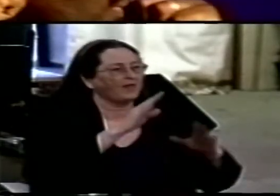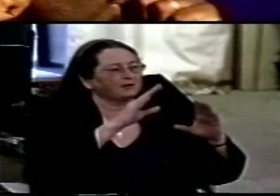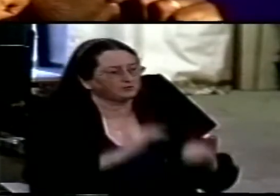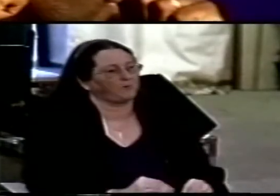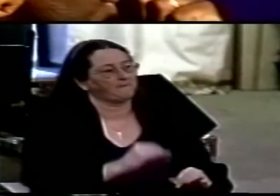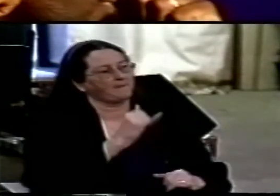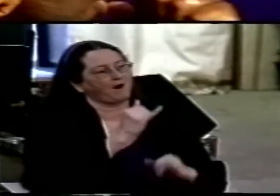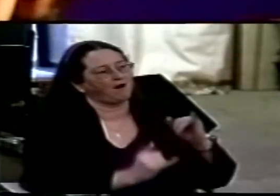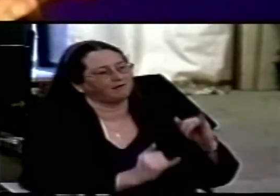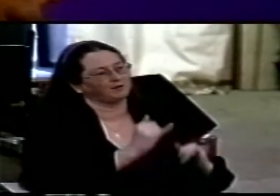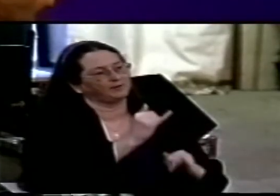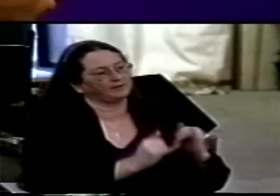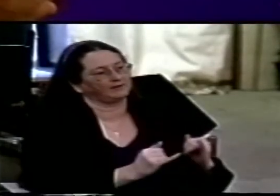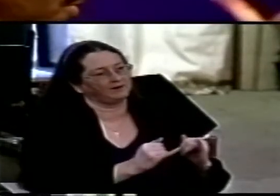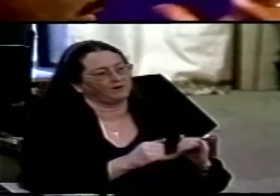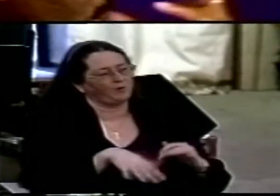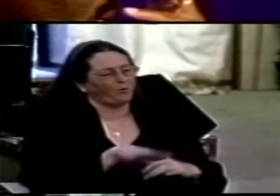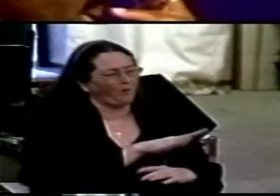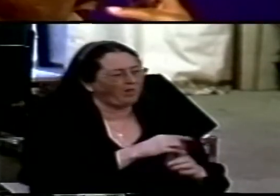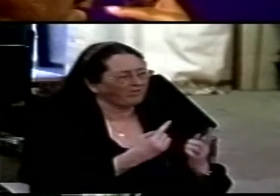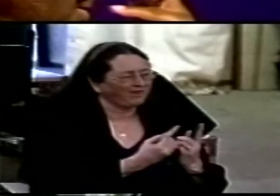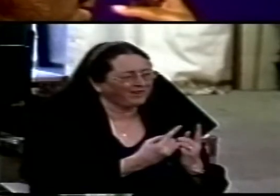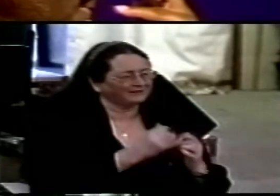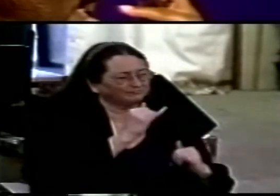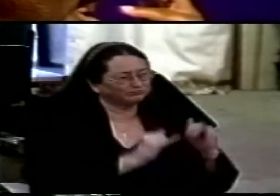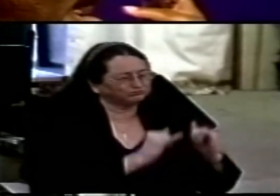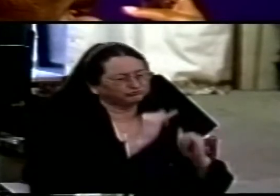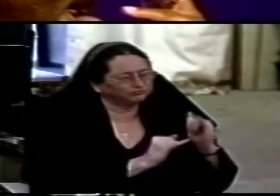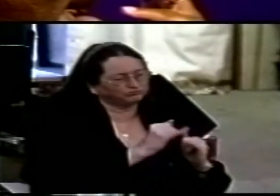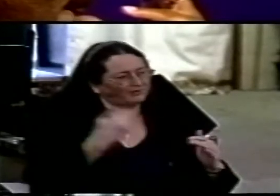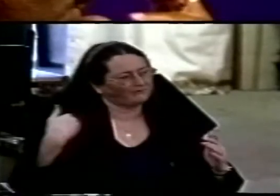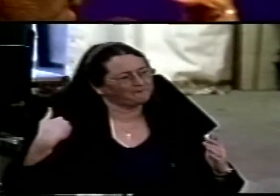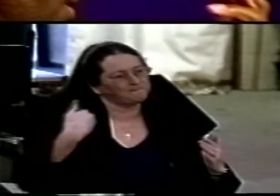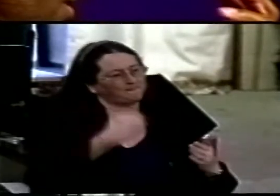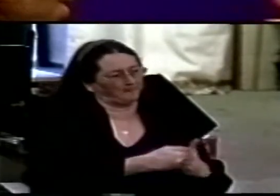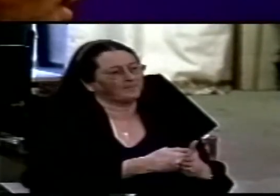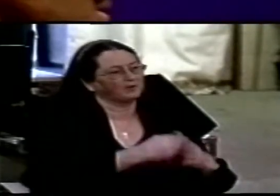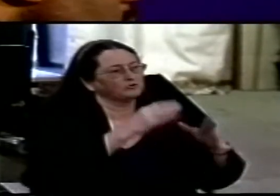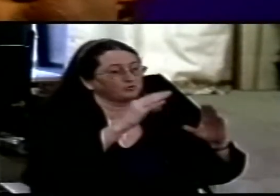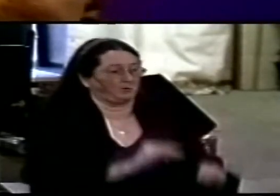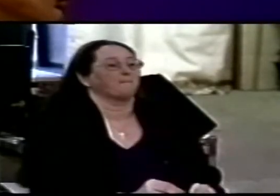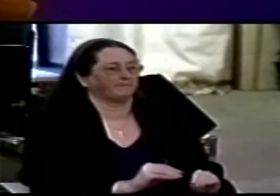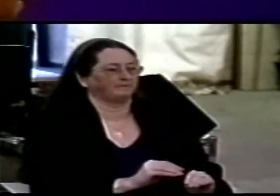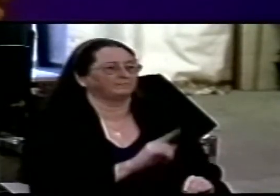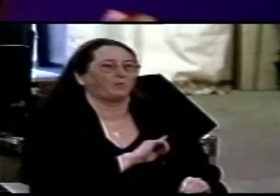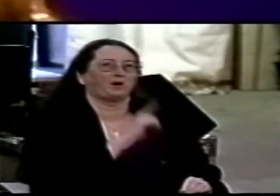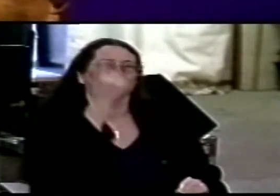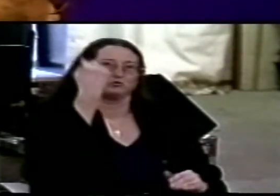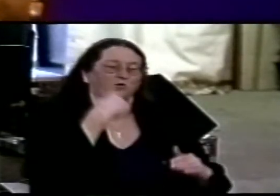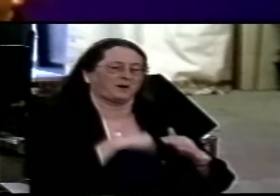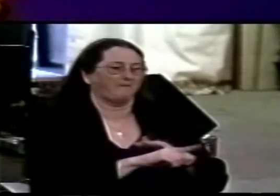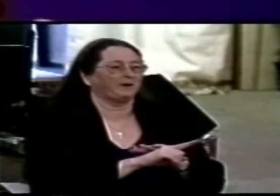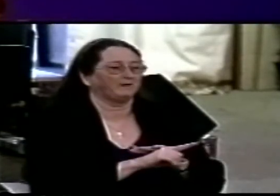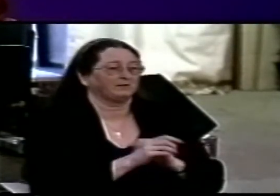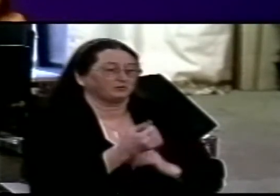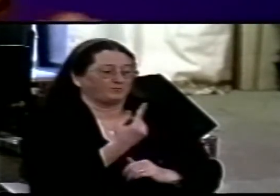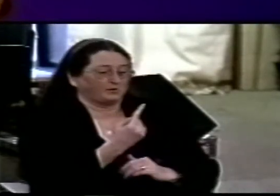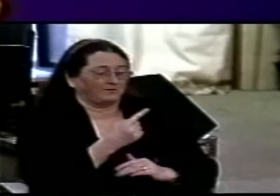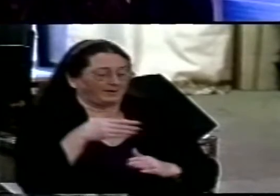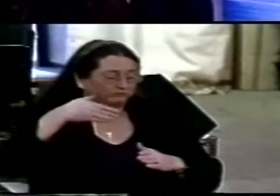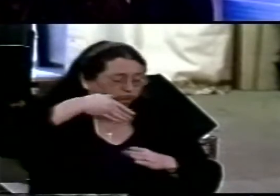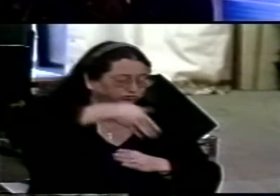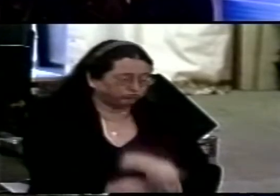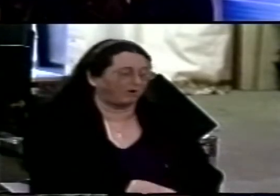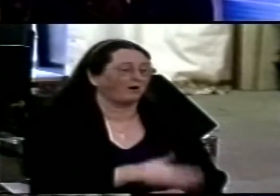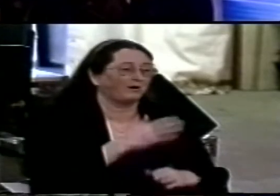them all the stuff of the past is it possible that maybe the hard work you and I are doing